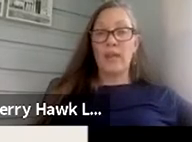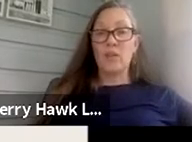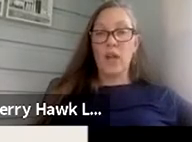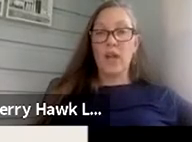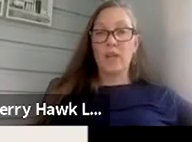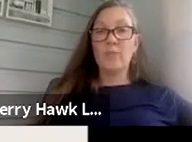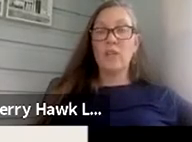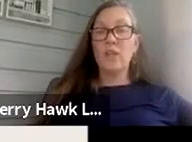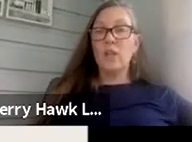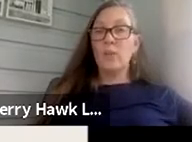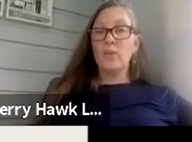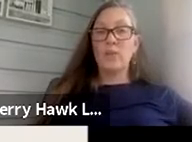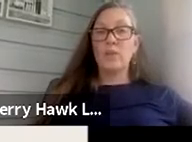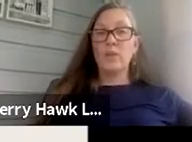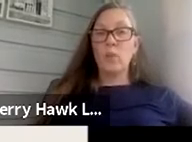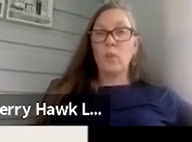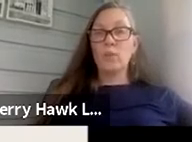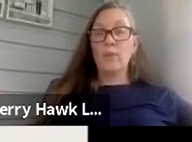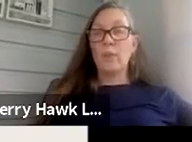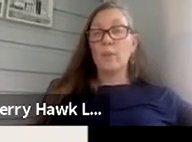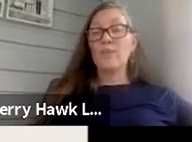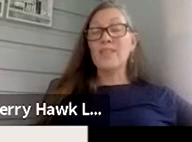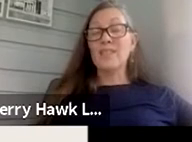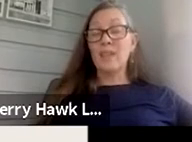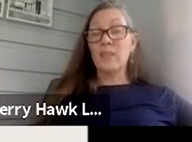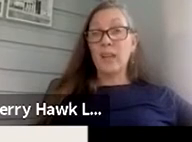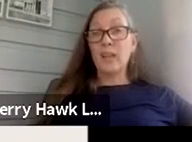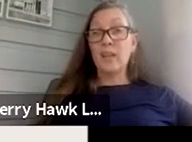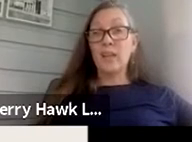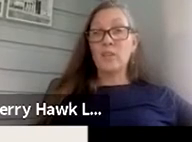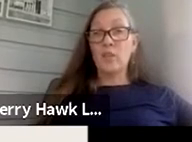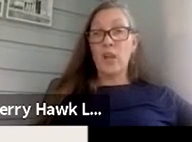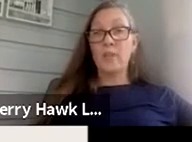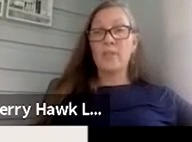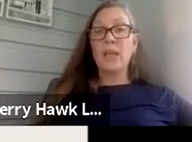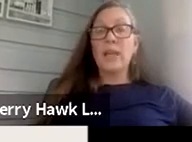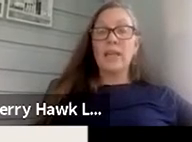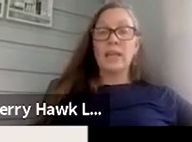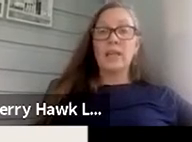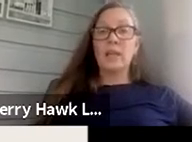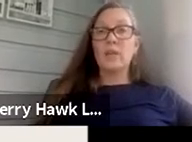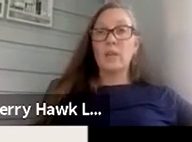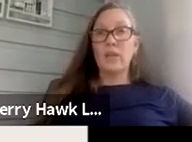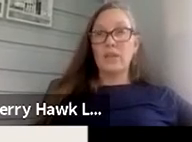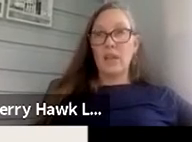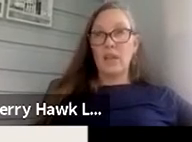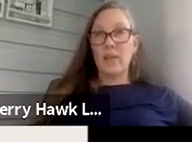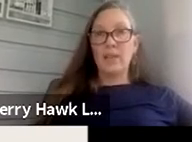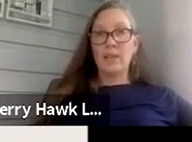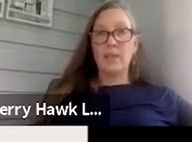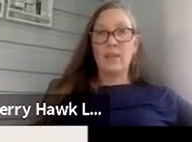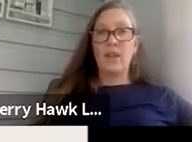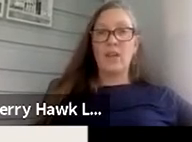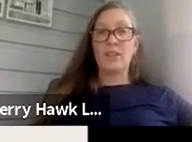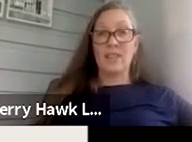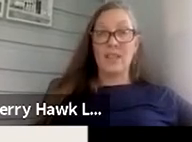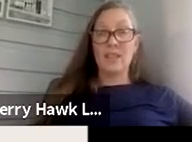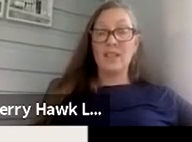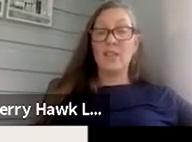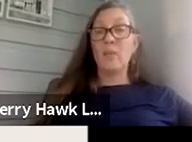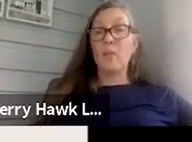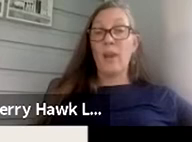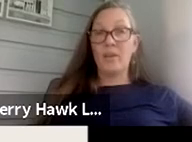recognized tribes. We serve enrolled members of state recognized tribes and anyone who can document their